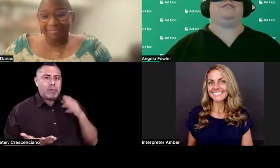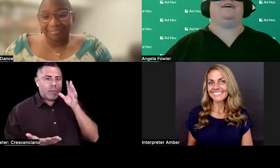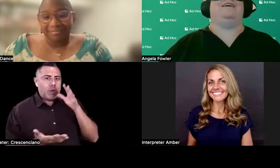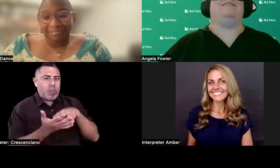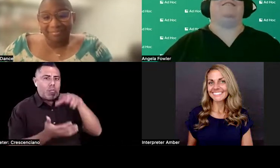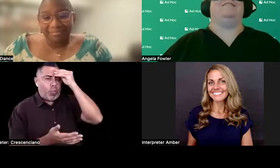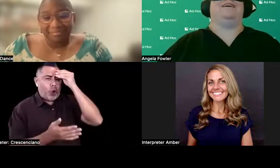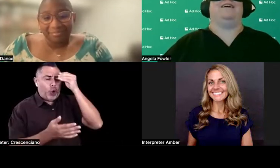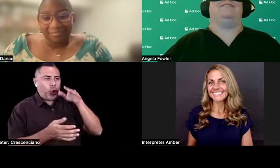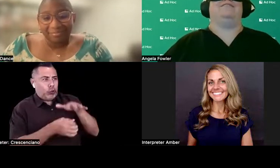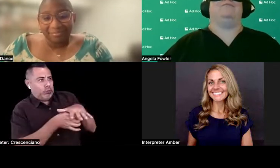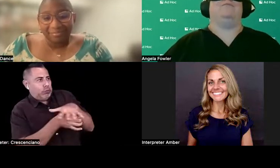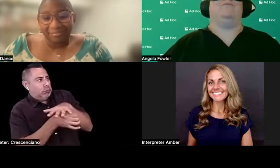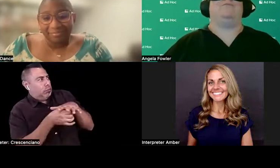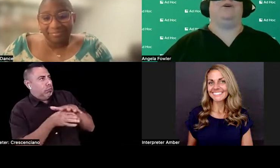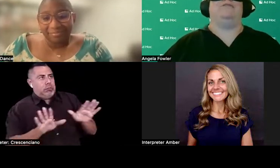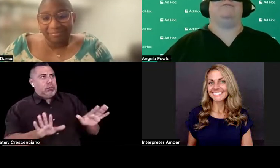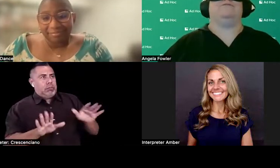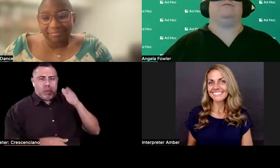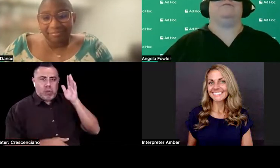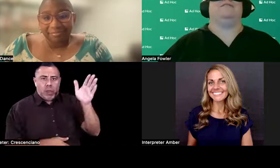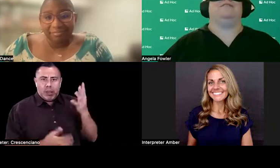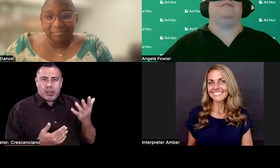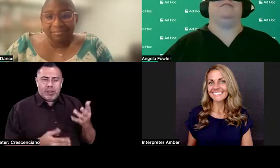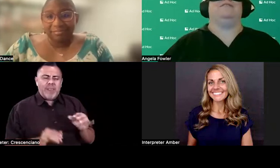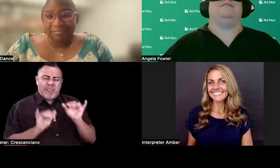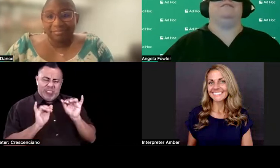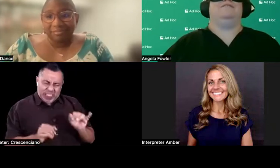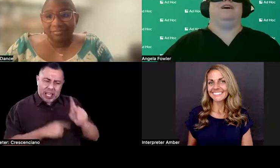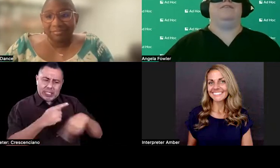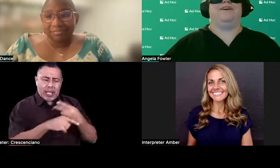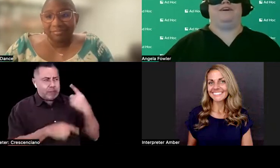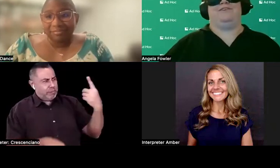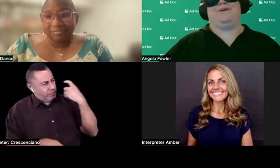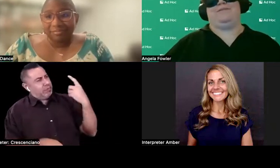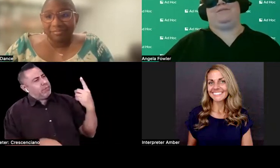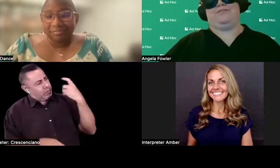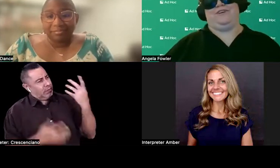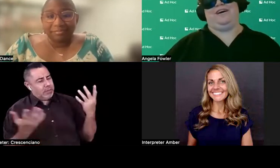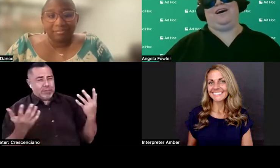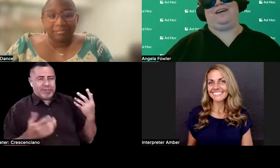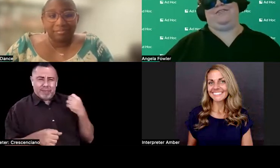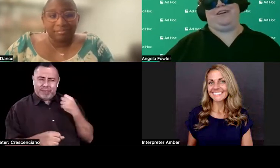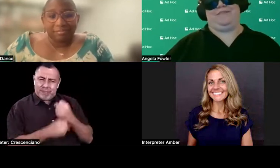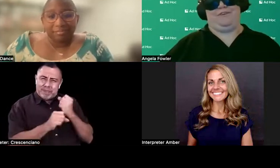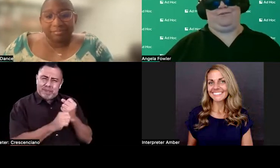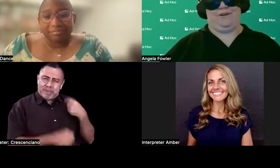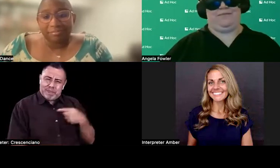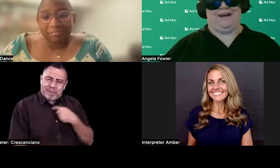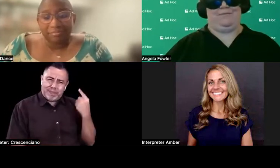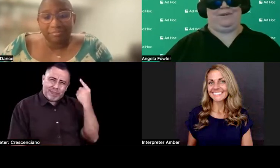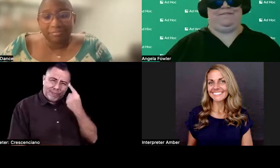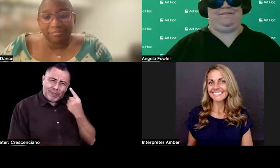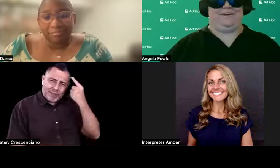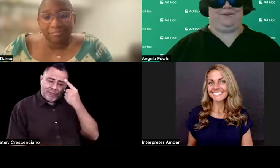things like that. And one wonders, how the heck are we going to get hired if they're